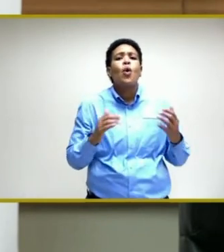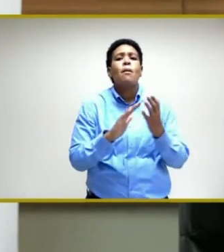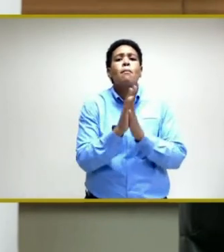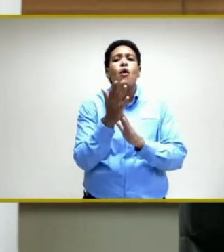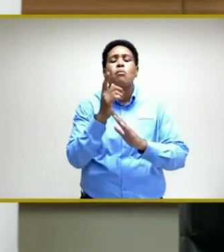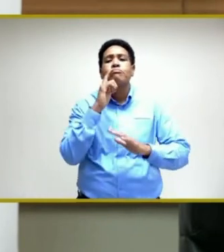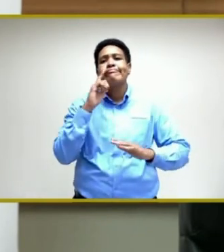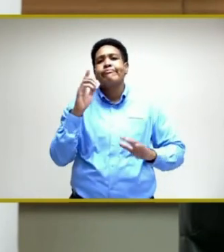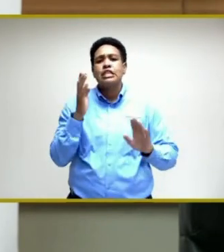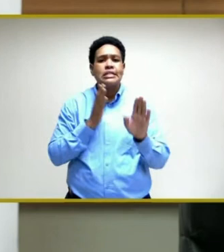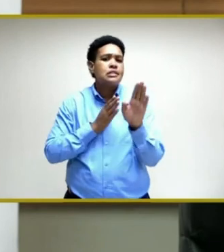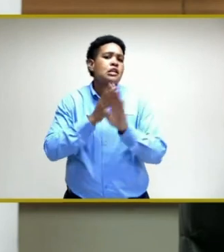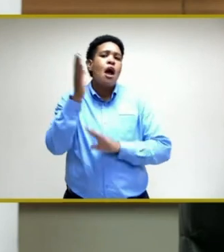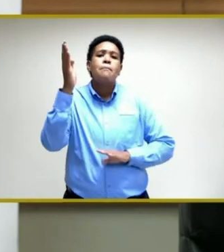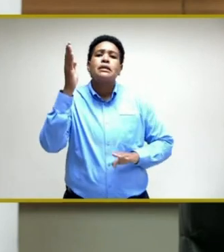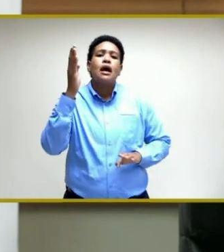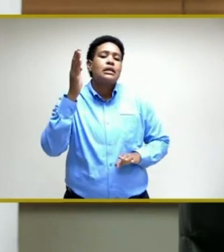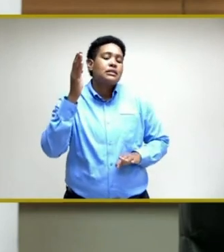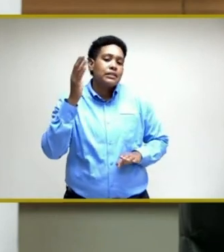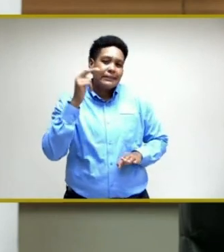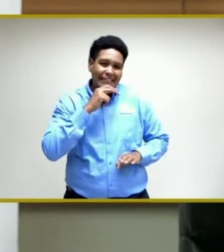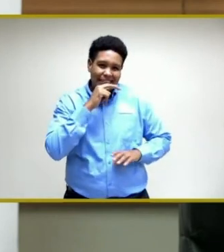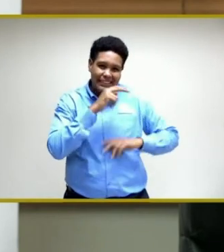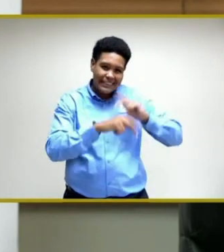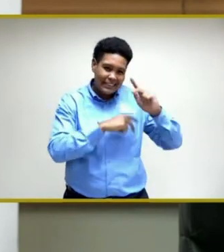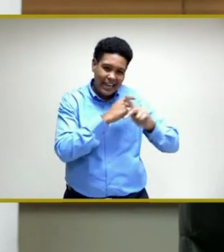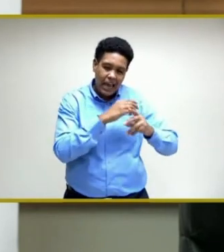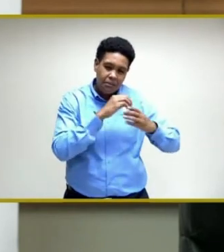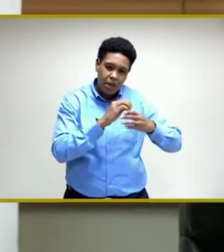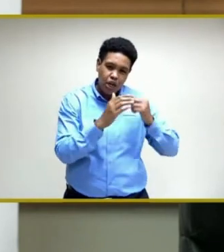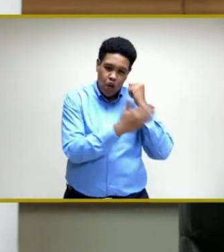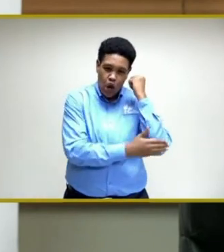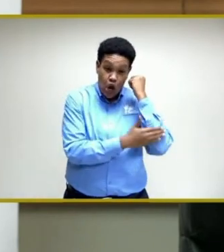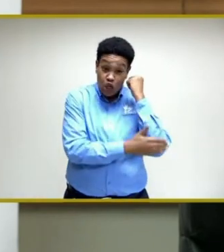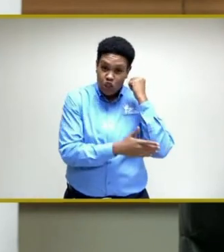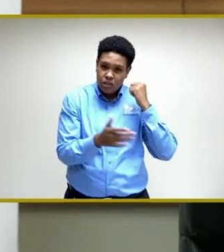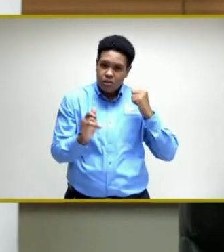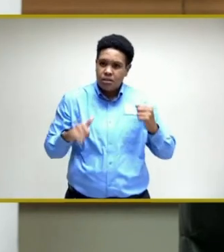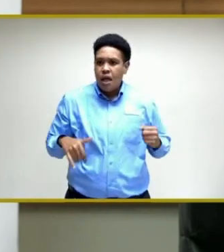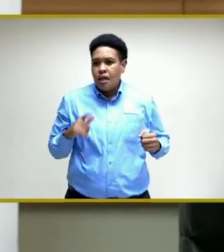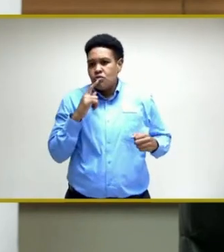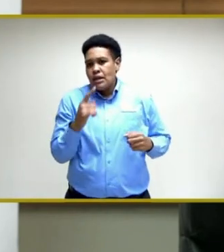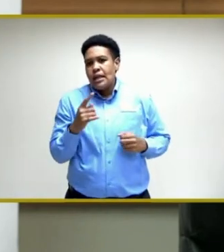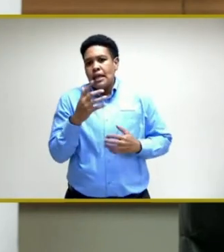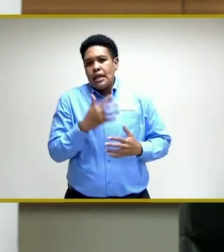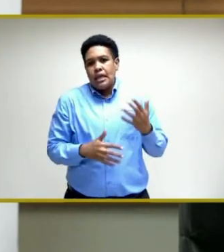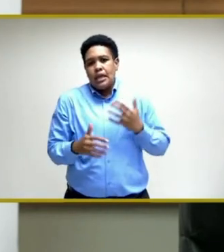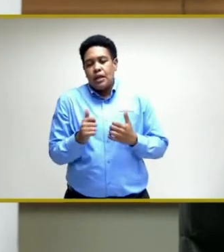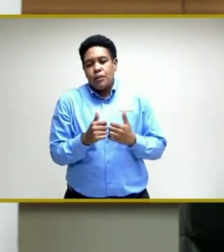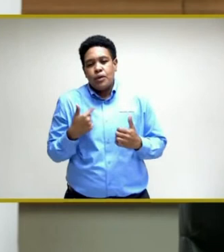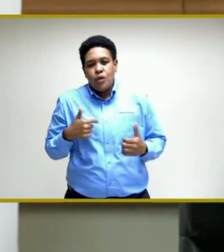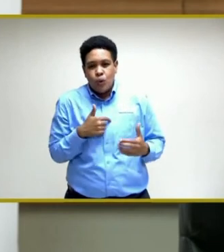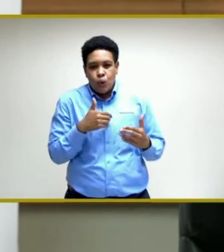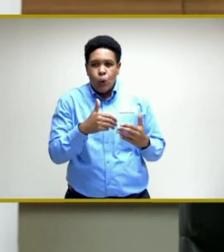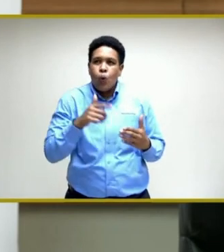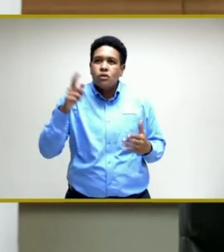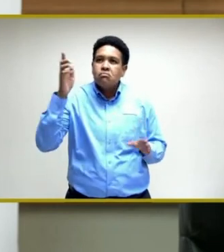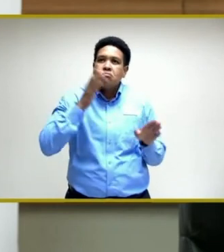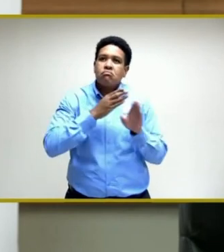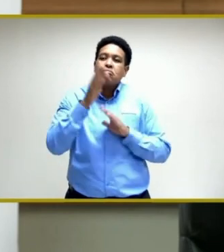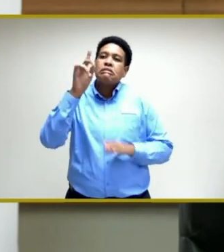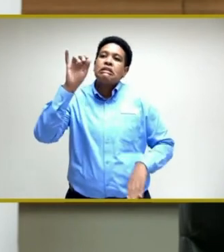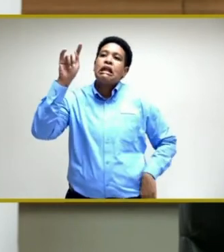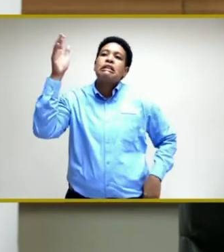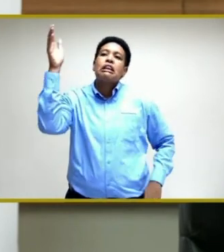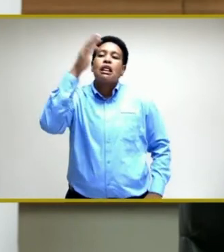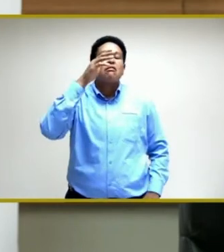variant in countries that are interacting with us very closely, given our